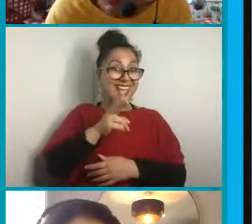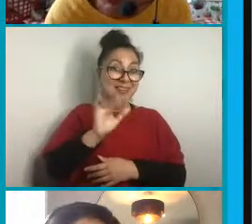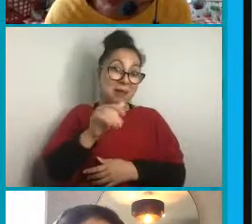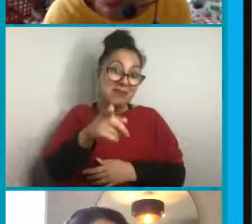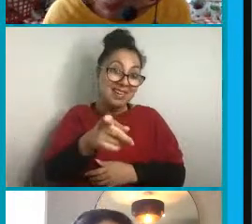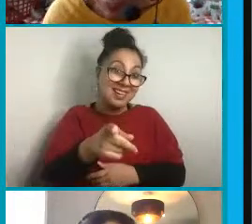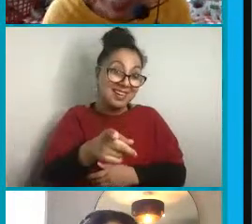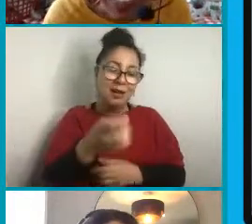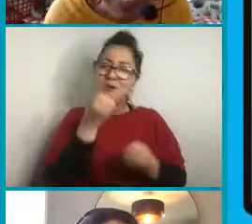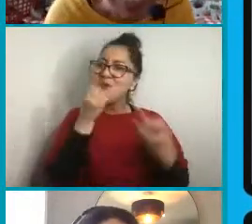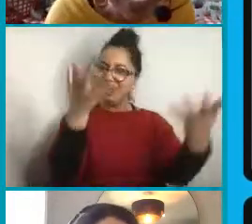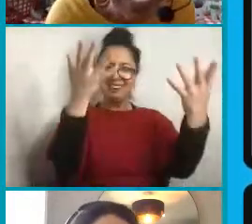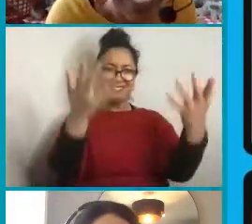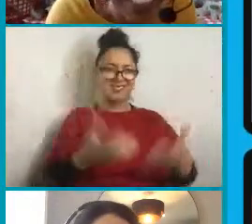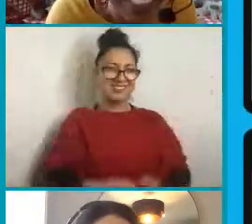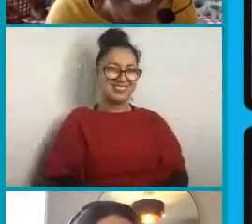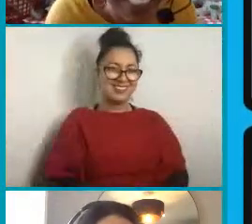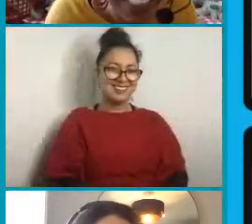Wonderful.